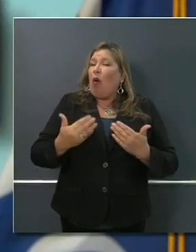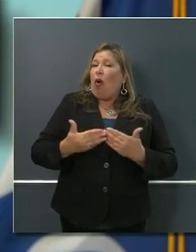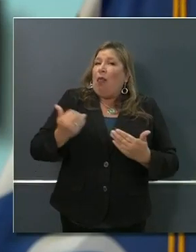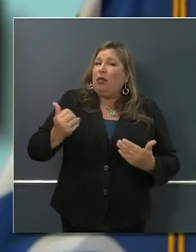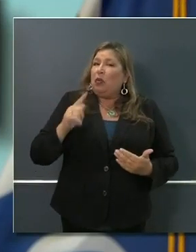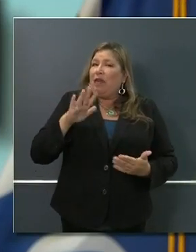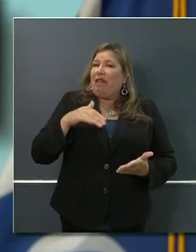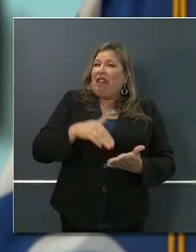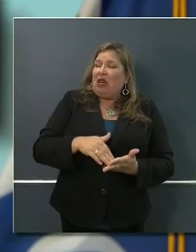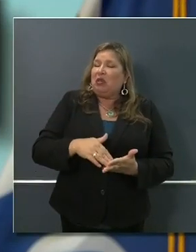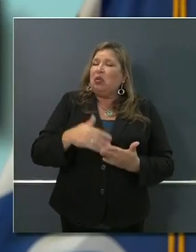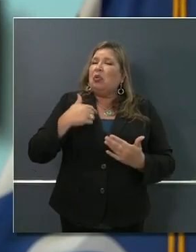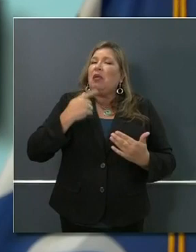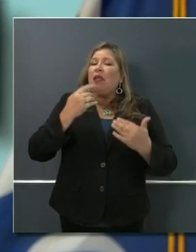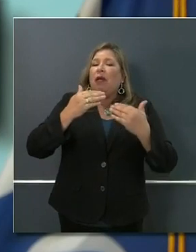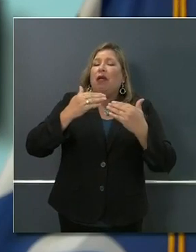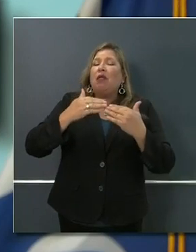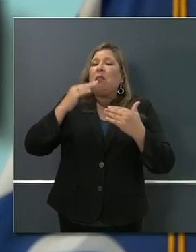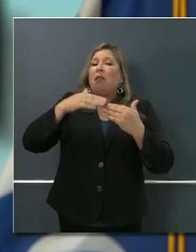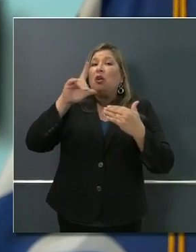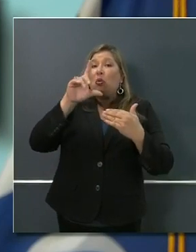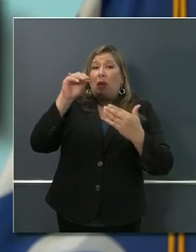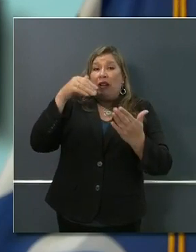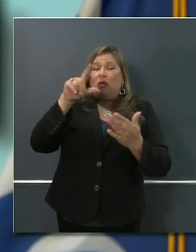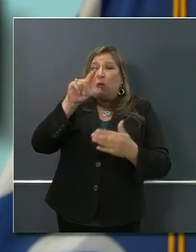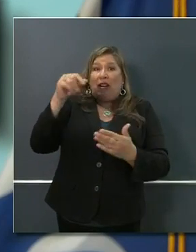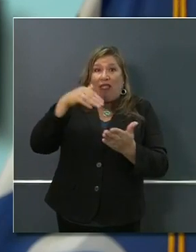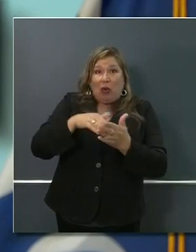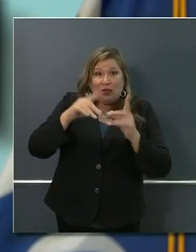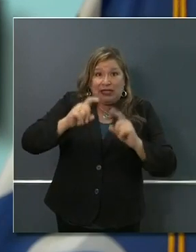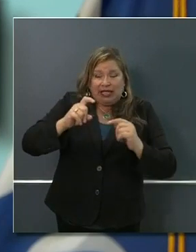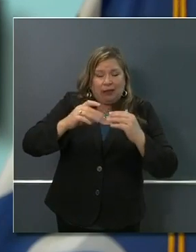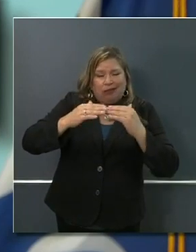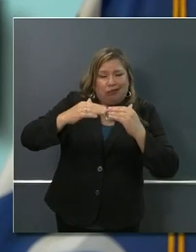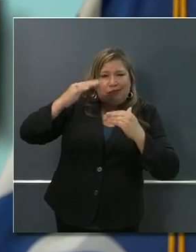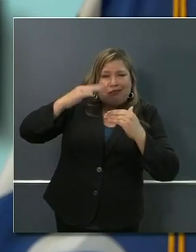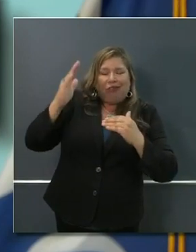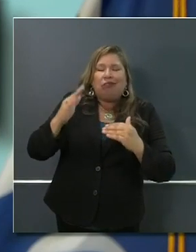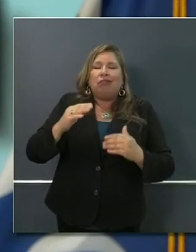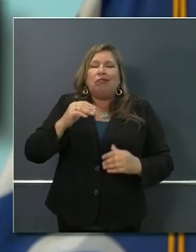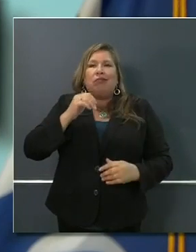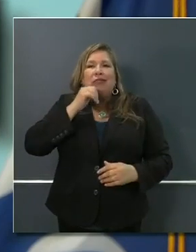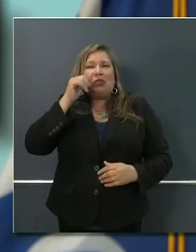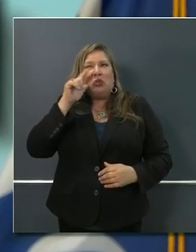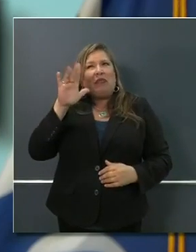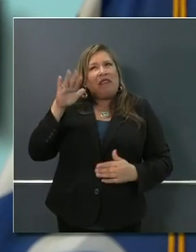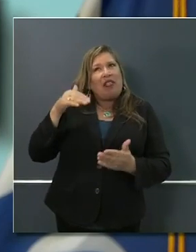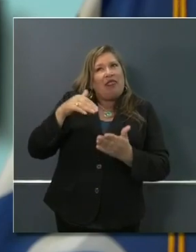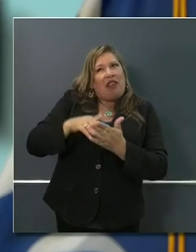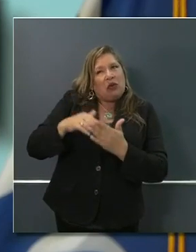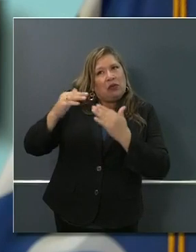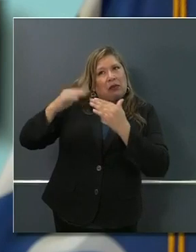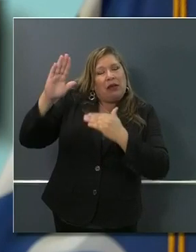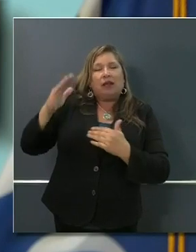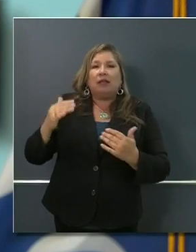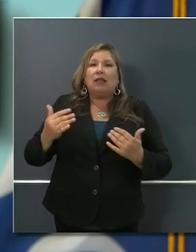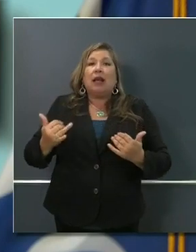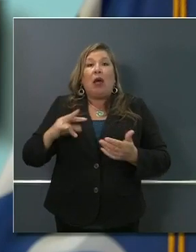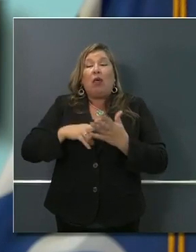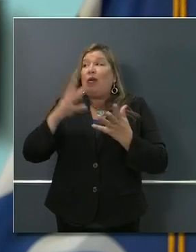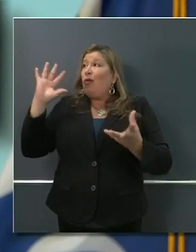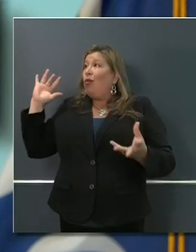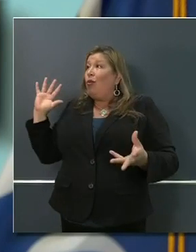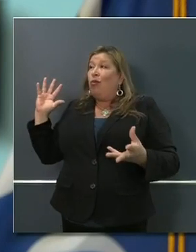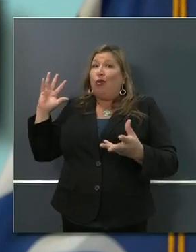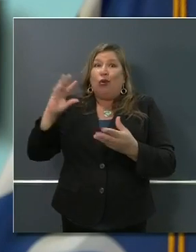a little over 20,000 a day, 25,000-plus yesterday, over now 600,000, 603,000-plus